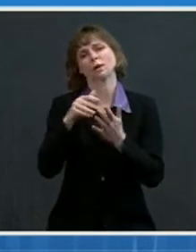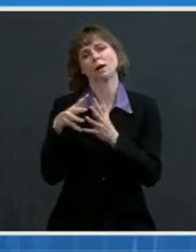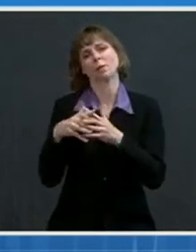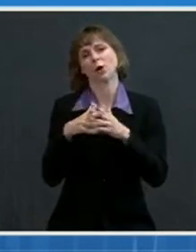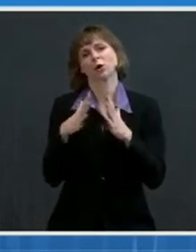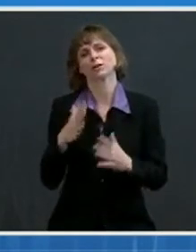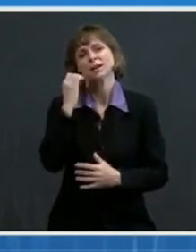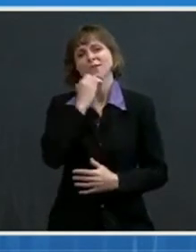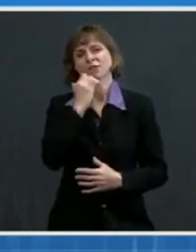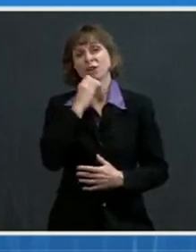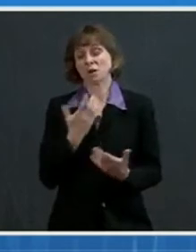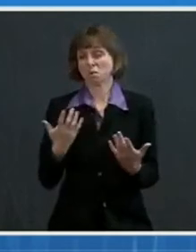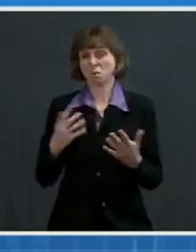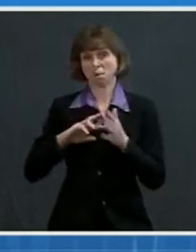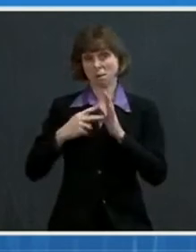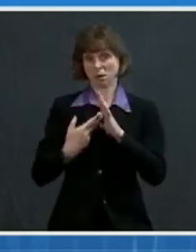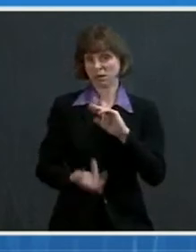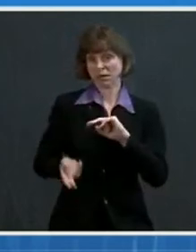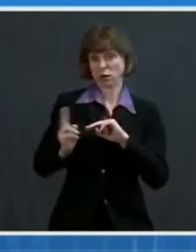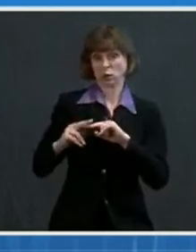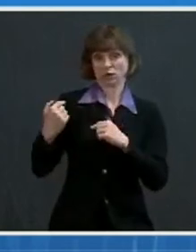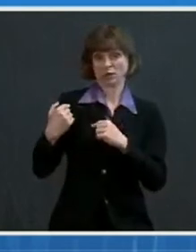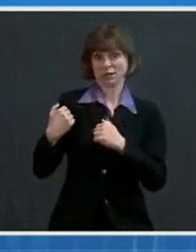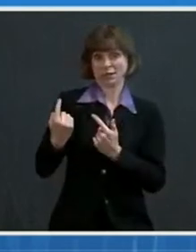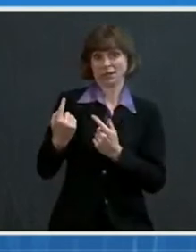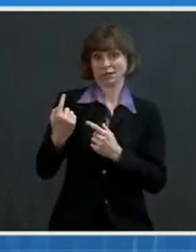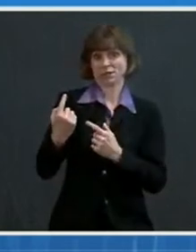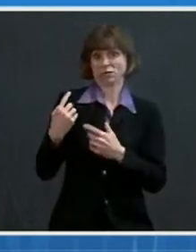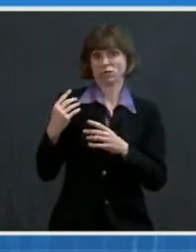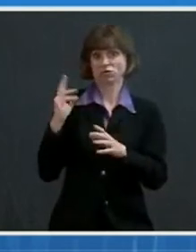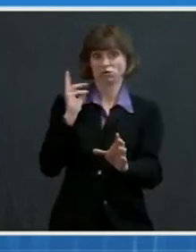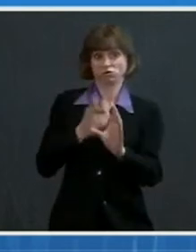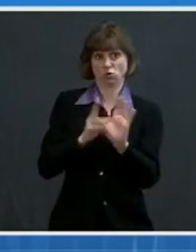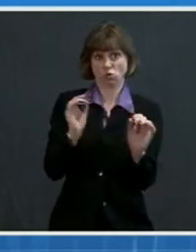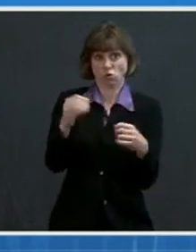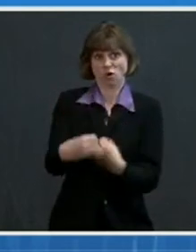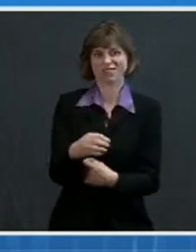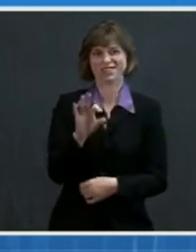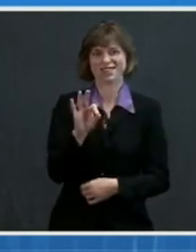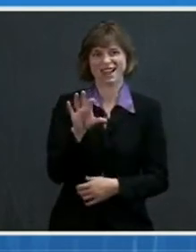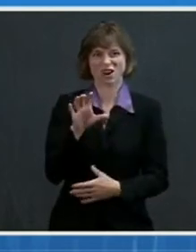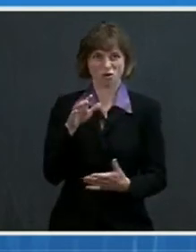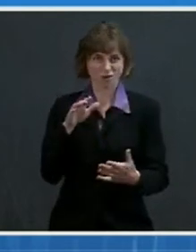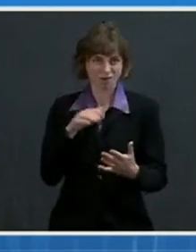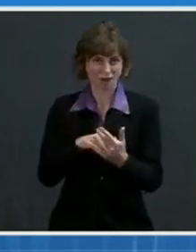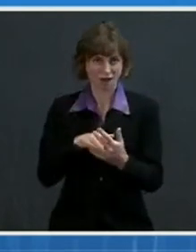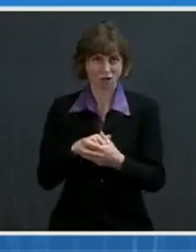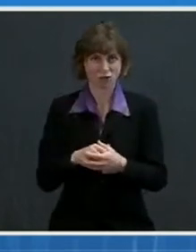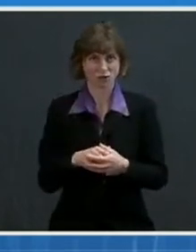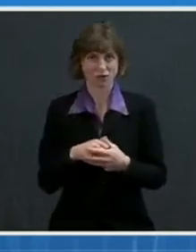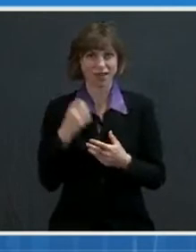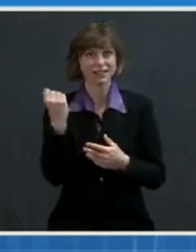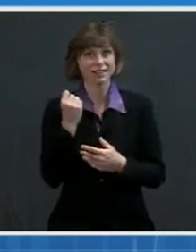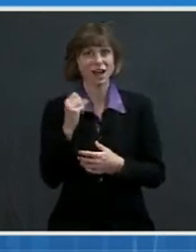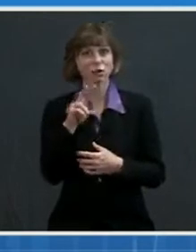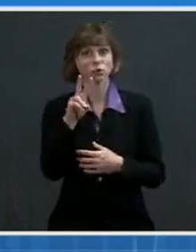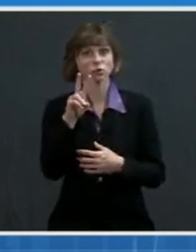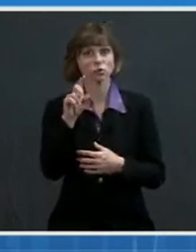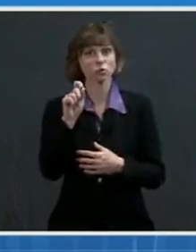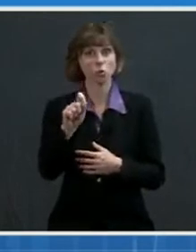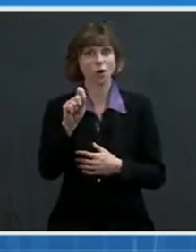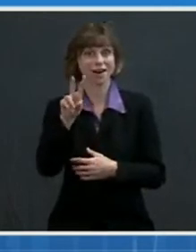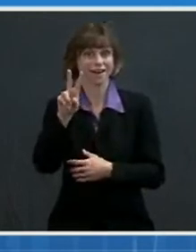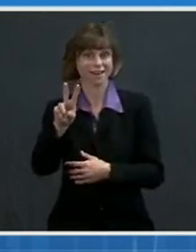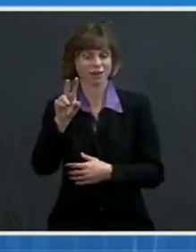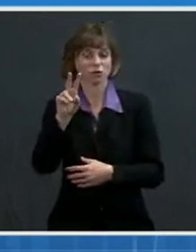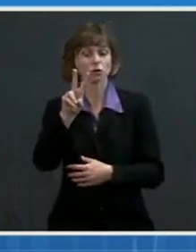up from about 900,000 when we came into office. Saturday was as high as 2.9 million doses reported administered,